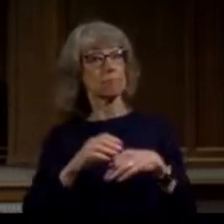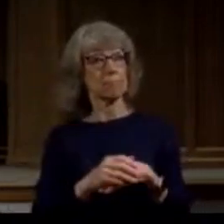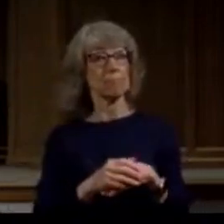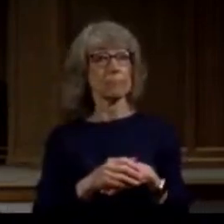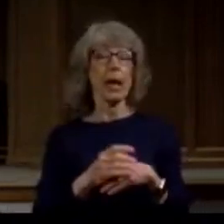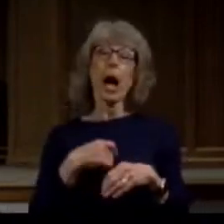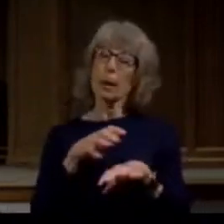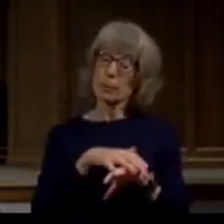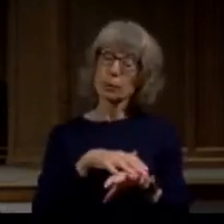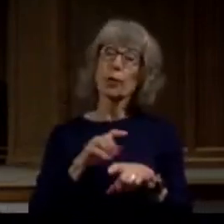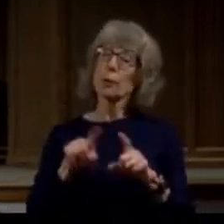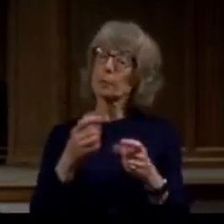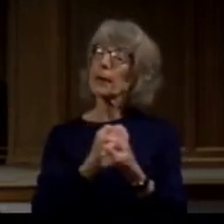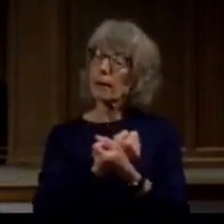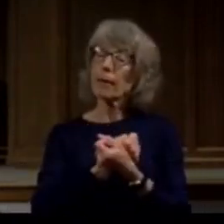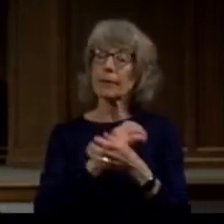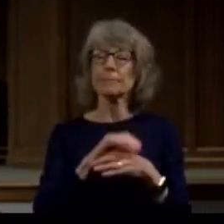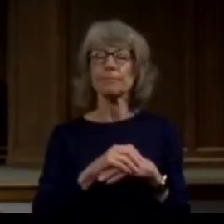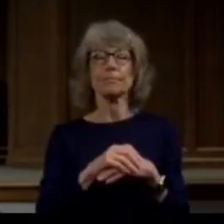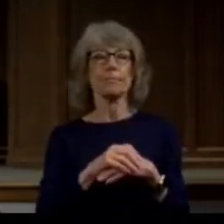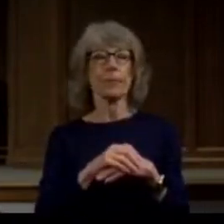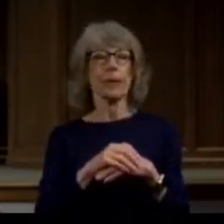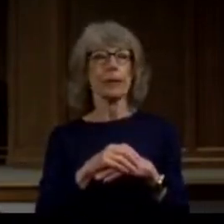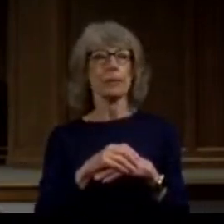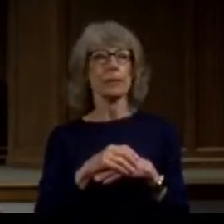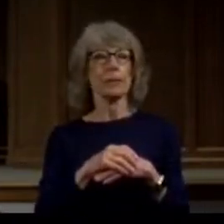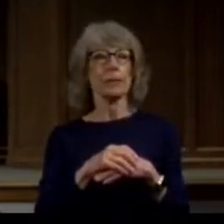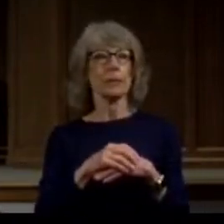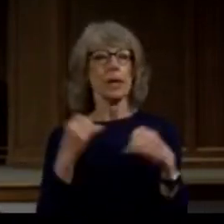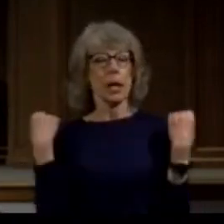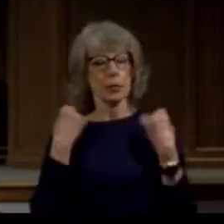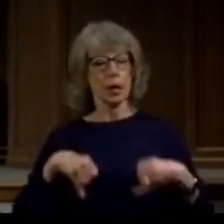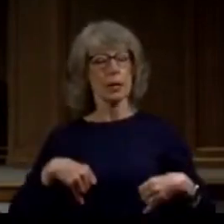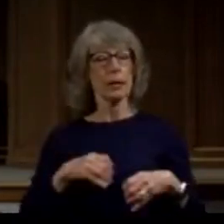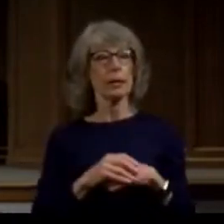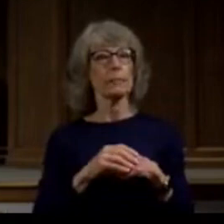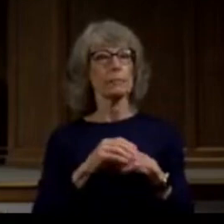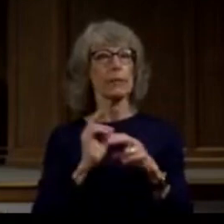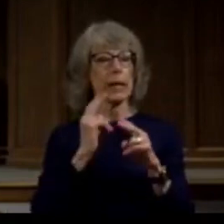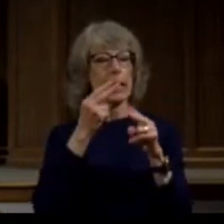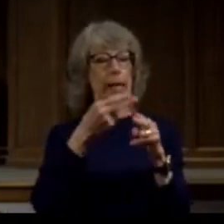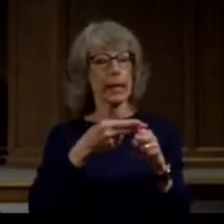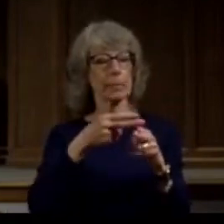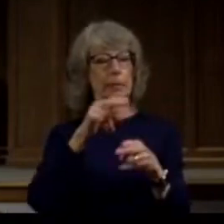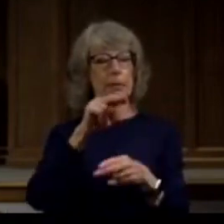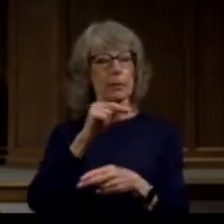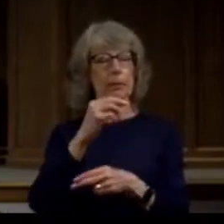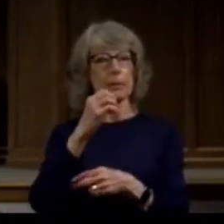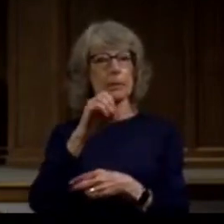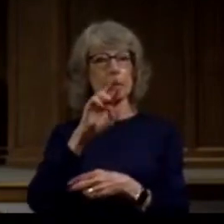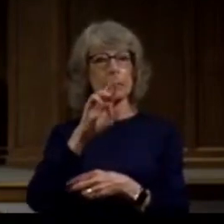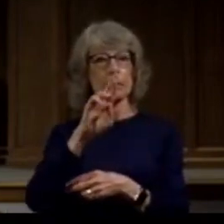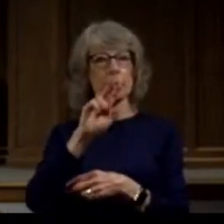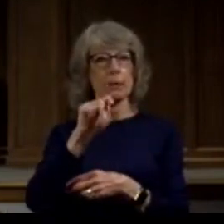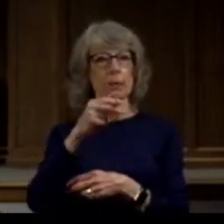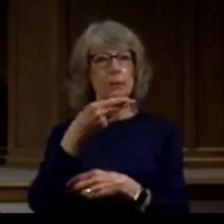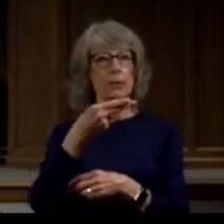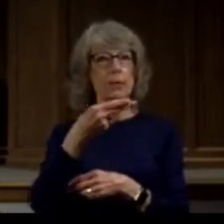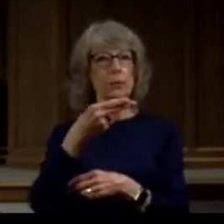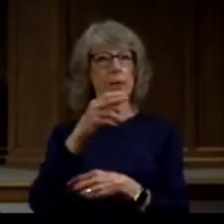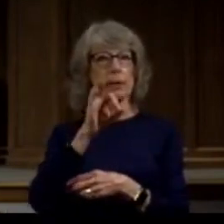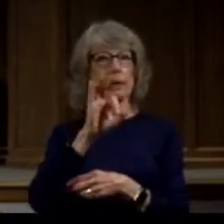but he bought me this jacket and it was a North face jacket and it said professional series